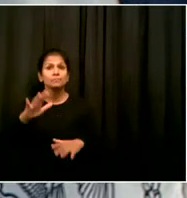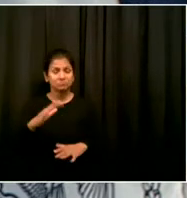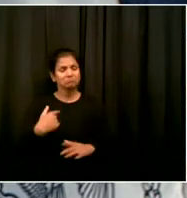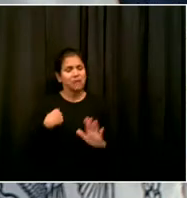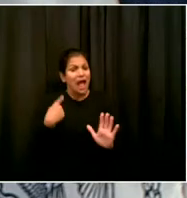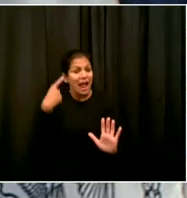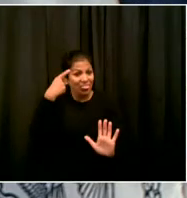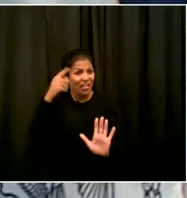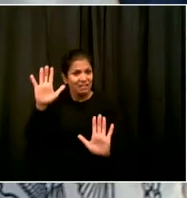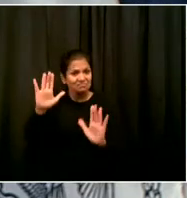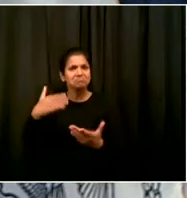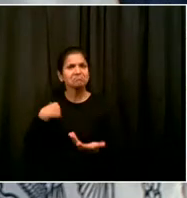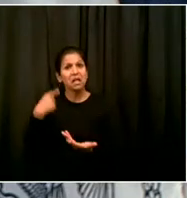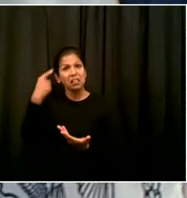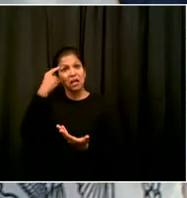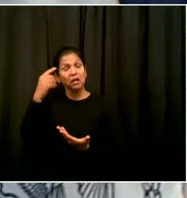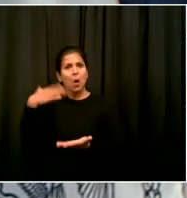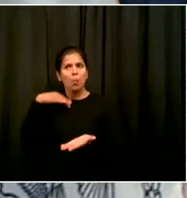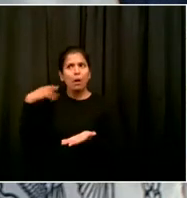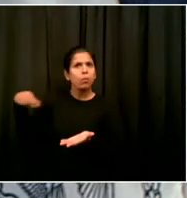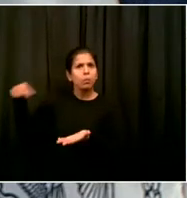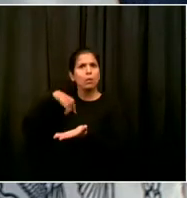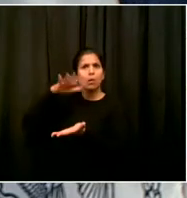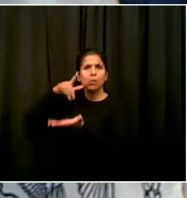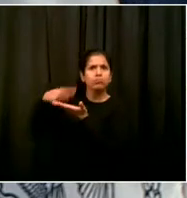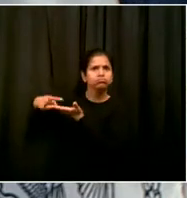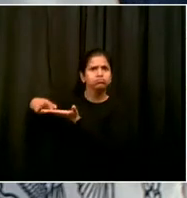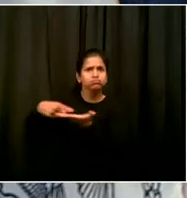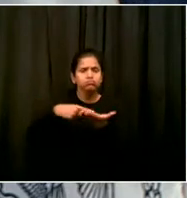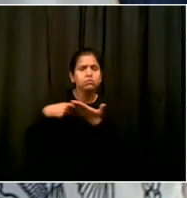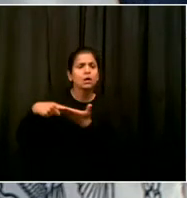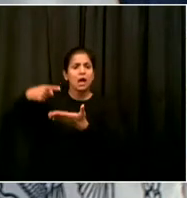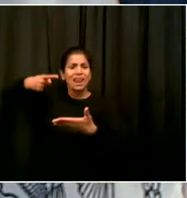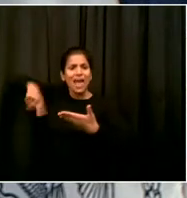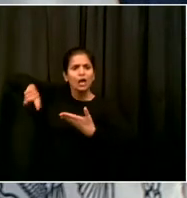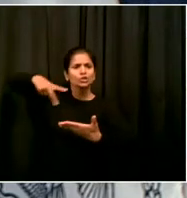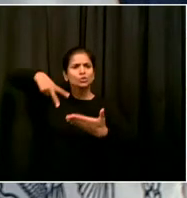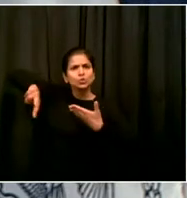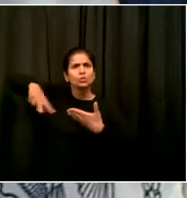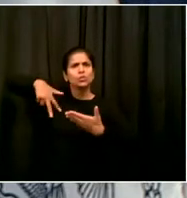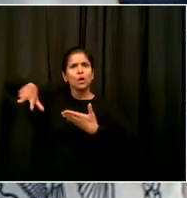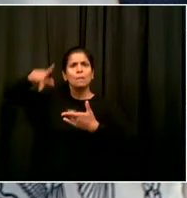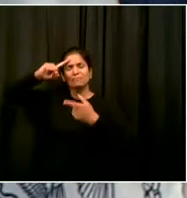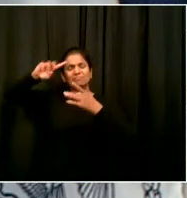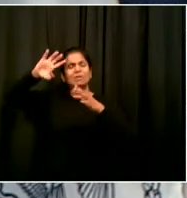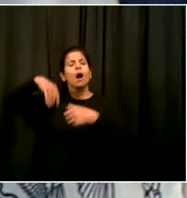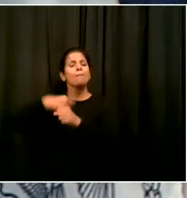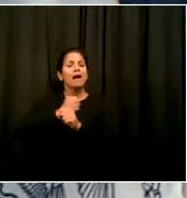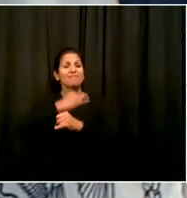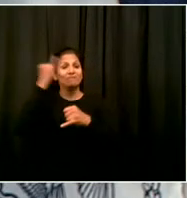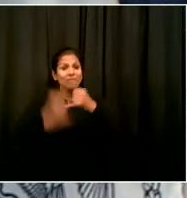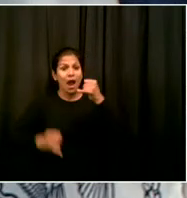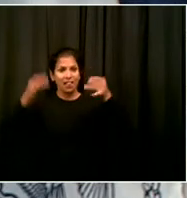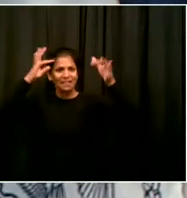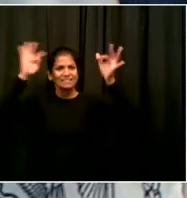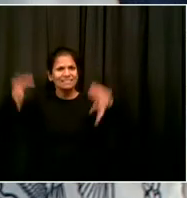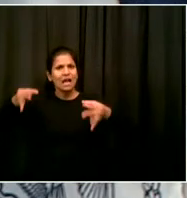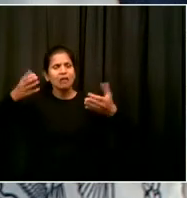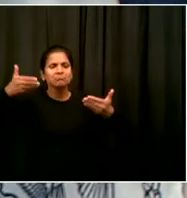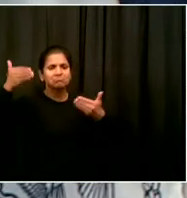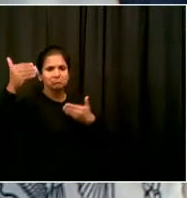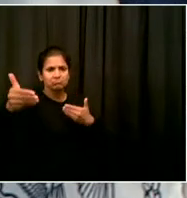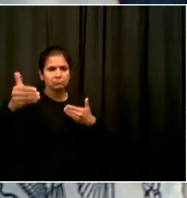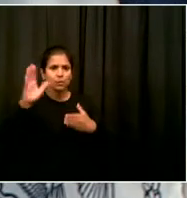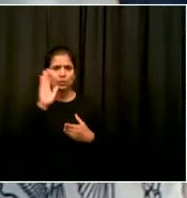so. But again, as with all decisions on whether to expand or contract activity, it should be based on the data and the